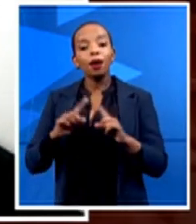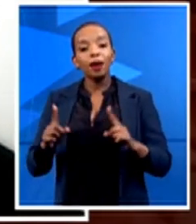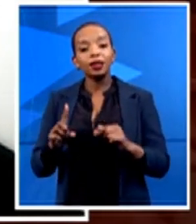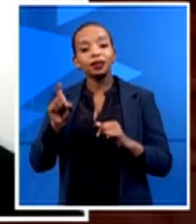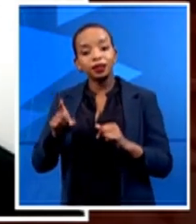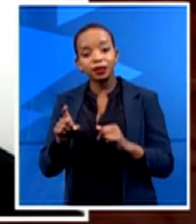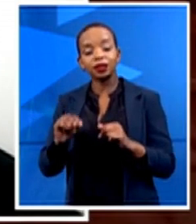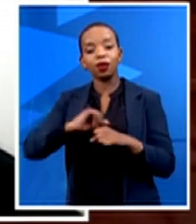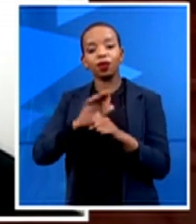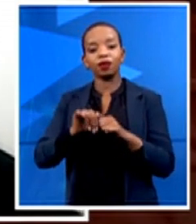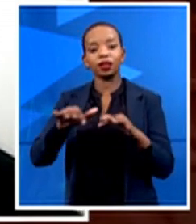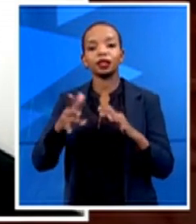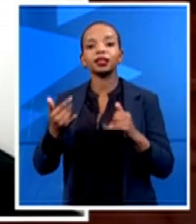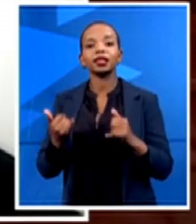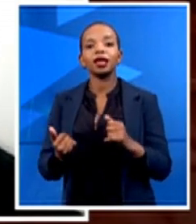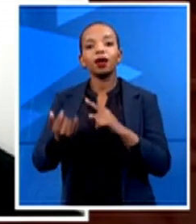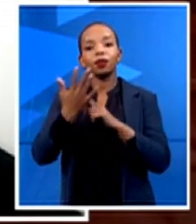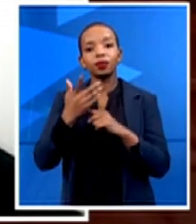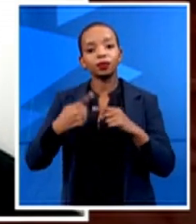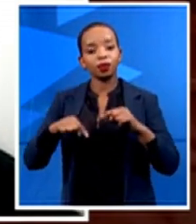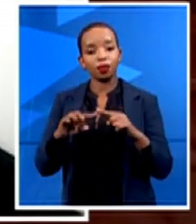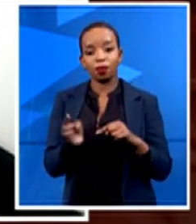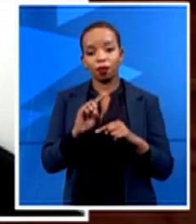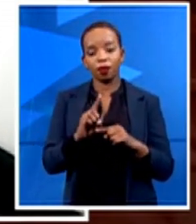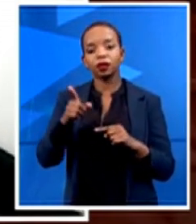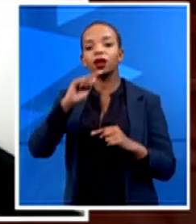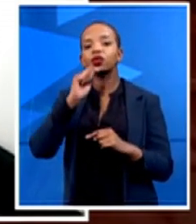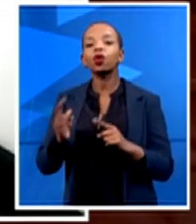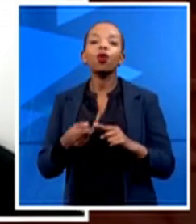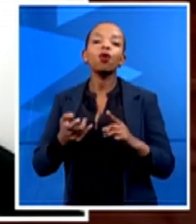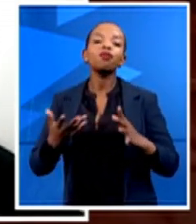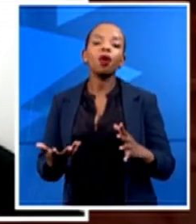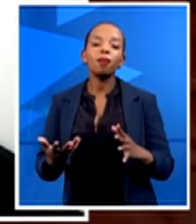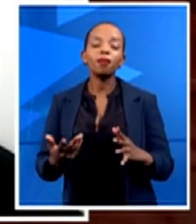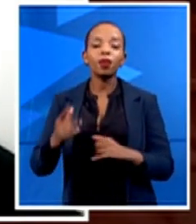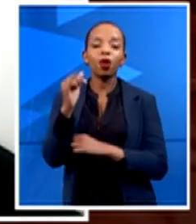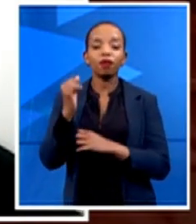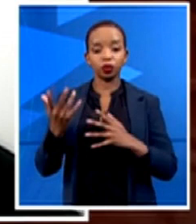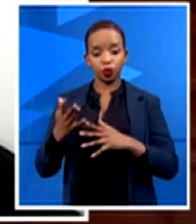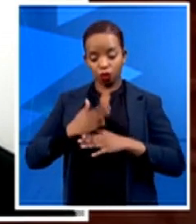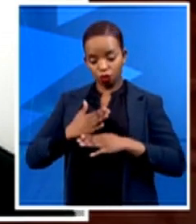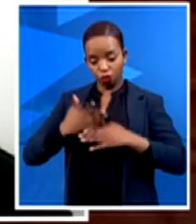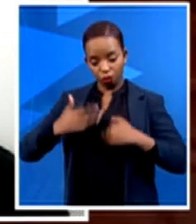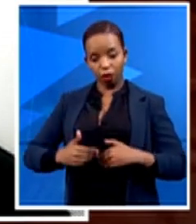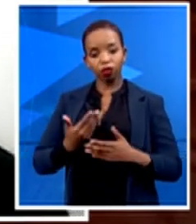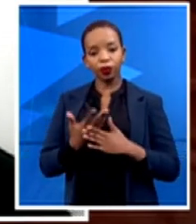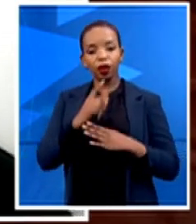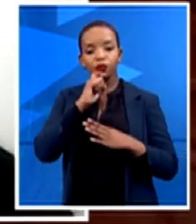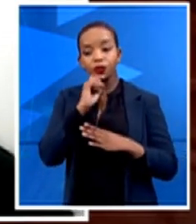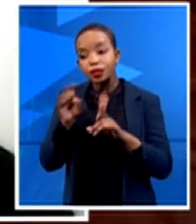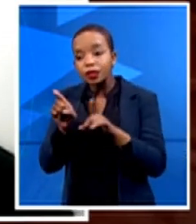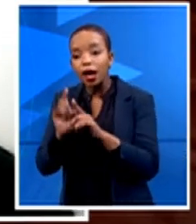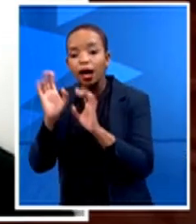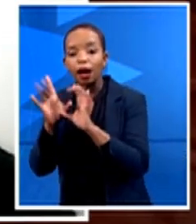through from an office where we work to a home. Now, it is that, for me,